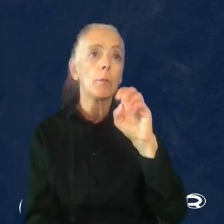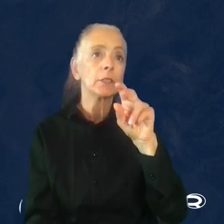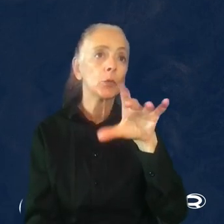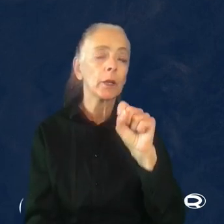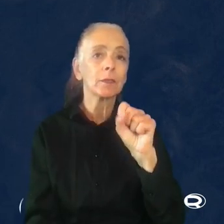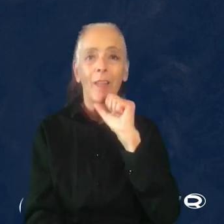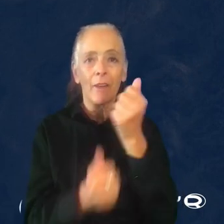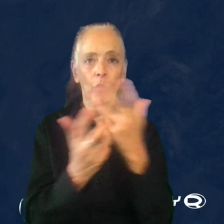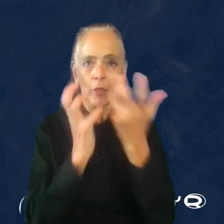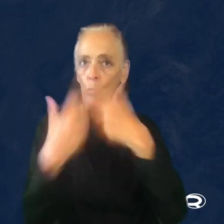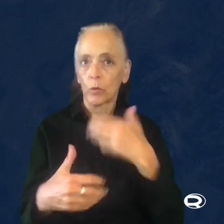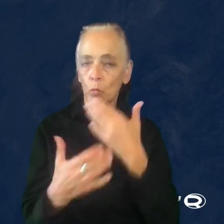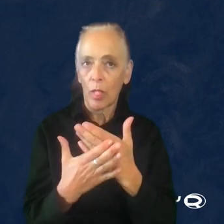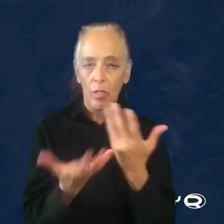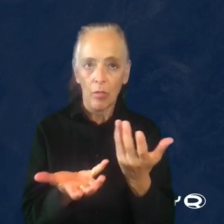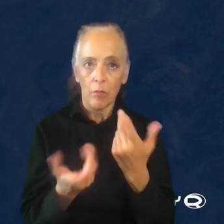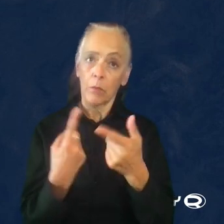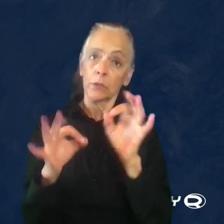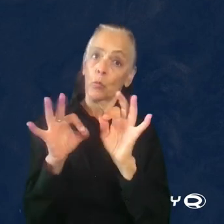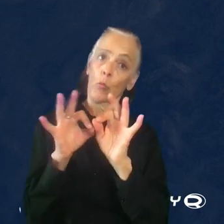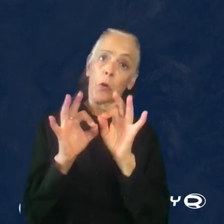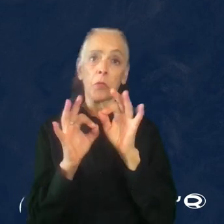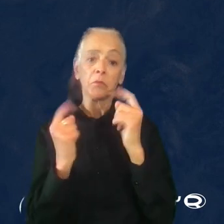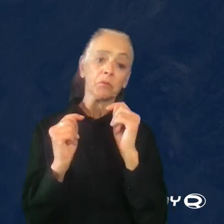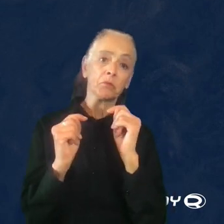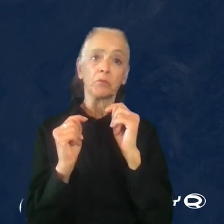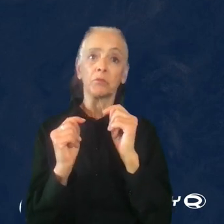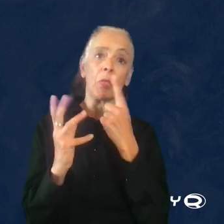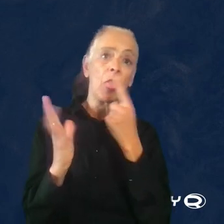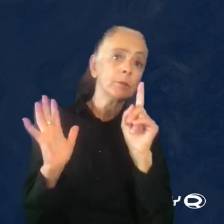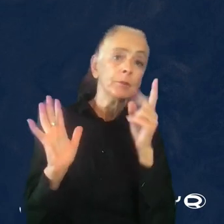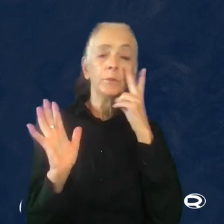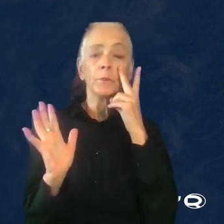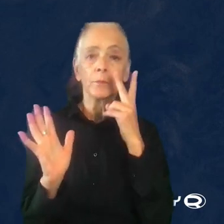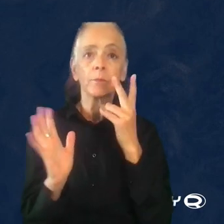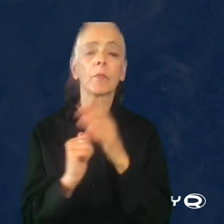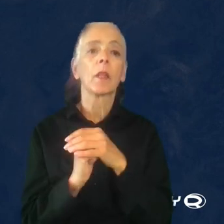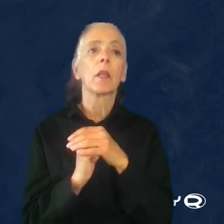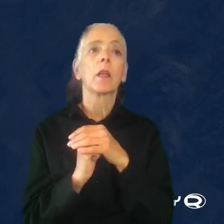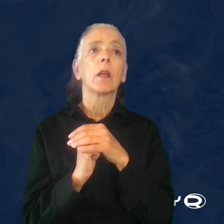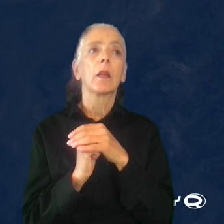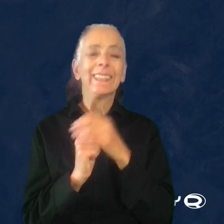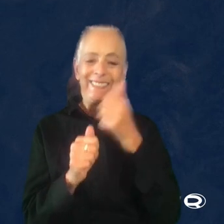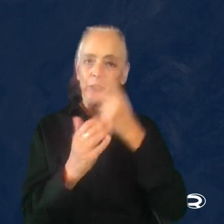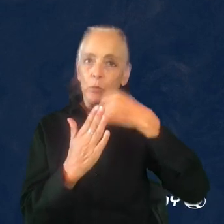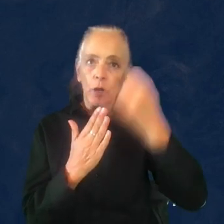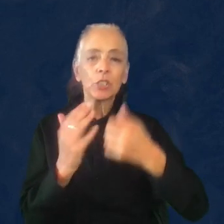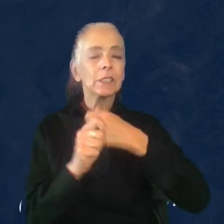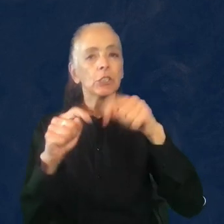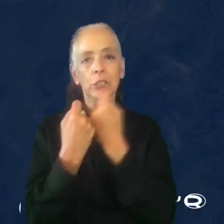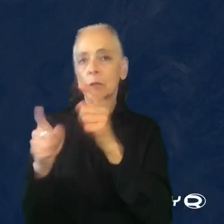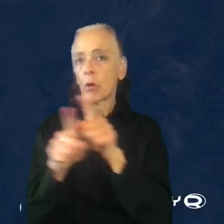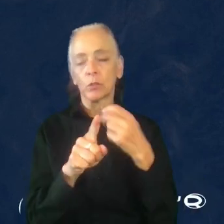well, but it's still worth experimenting with. I've also realized that each project and each team has different needs.